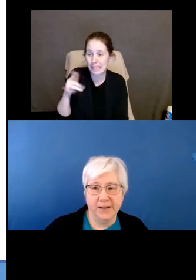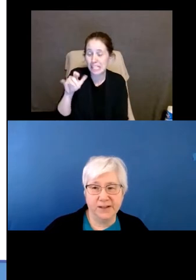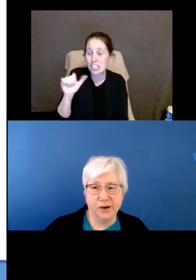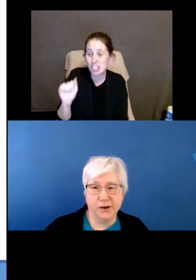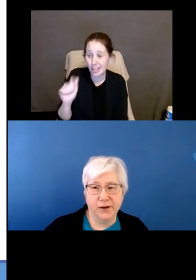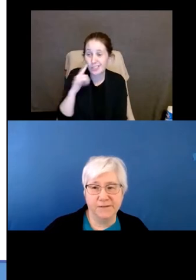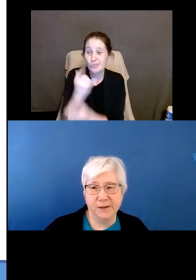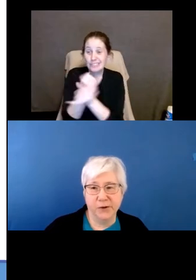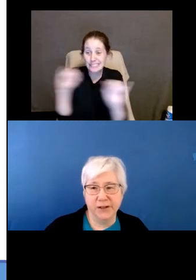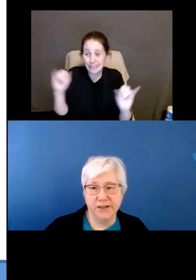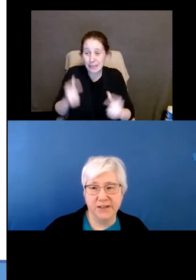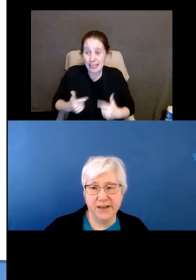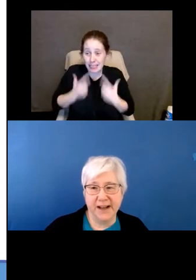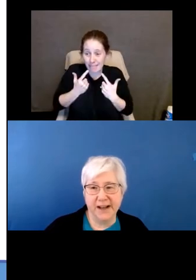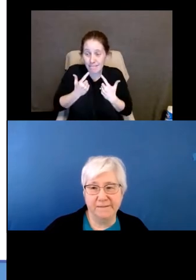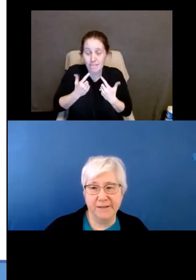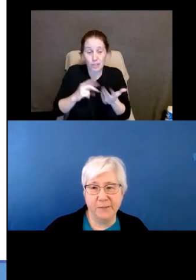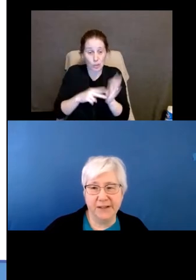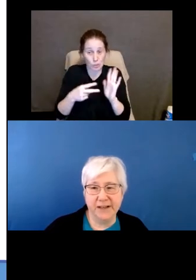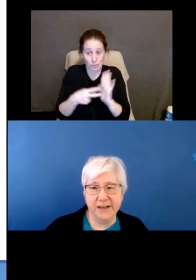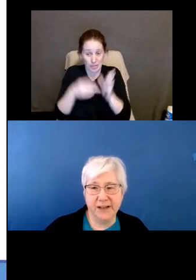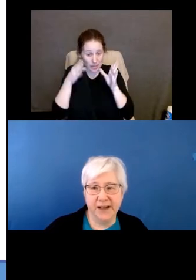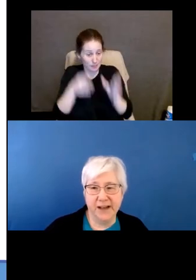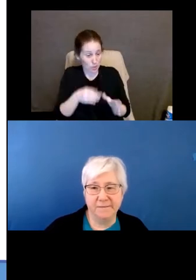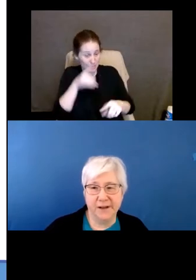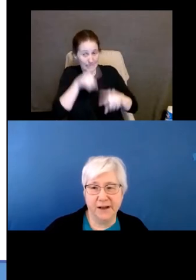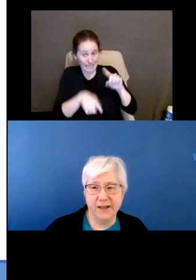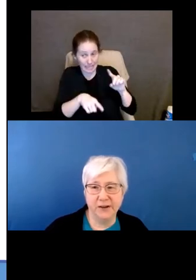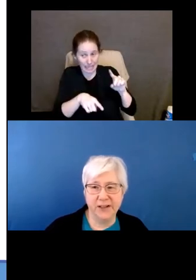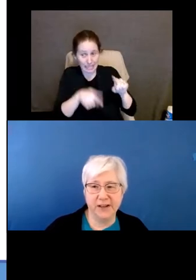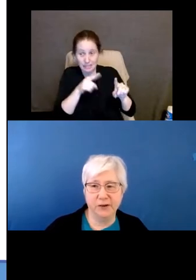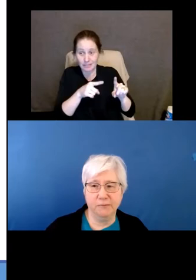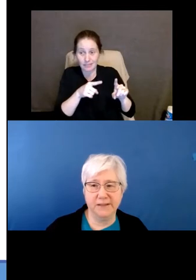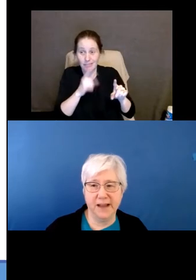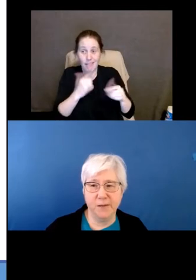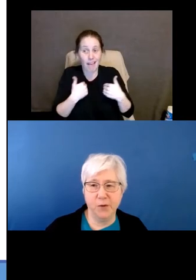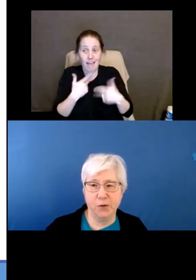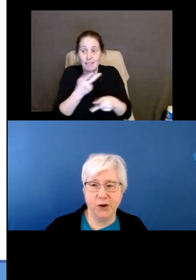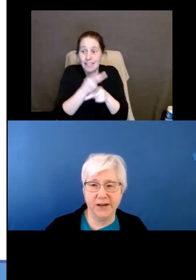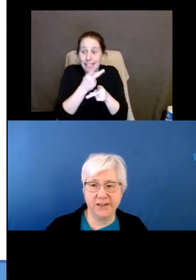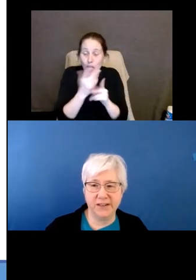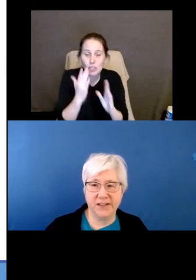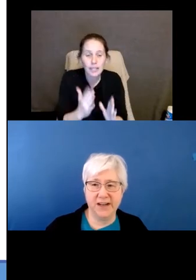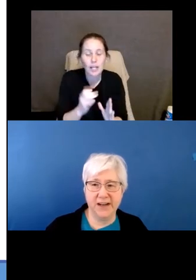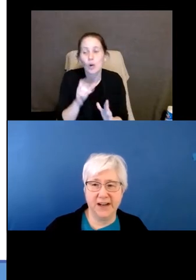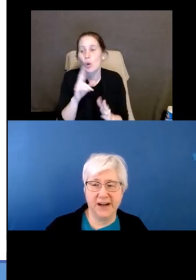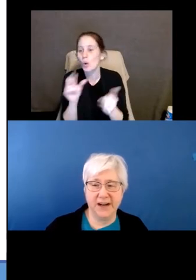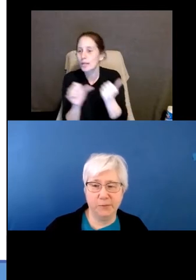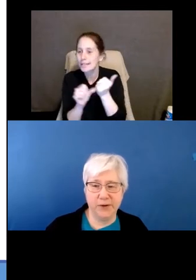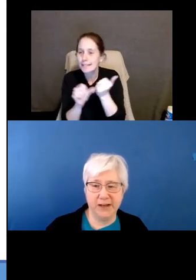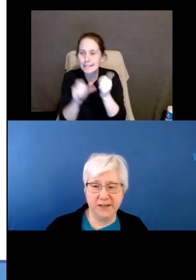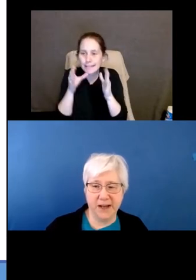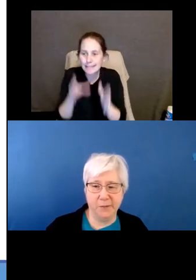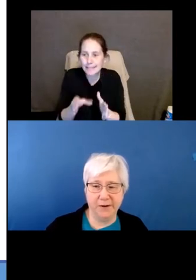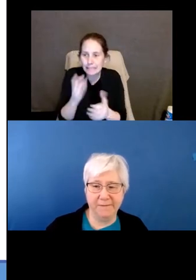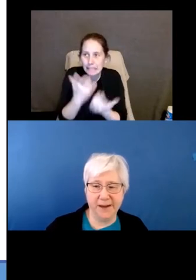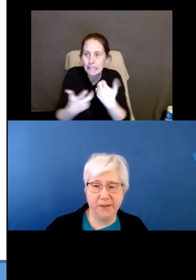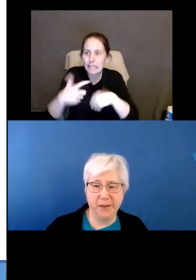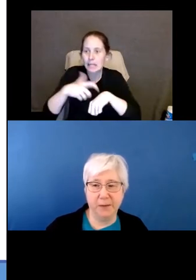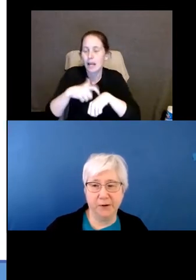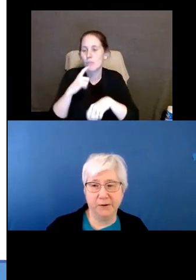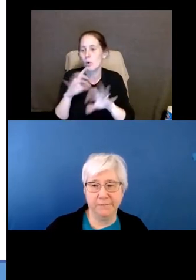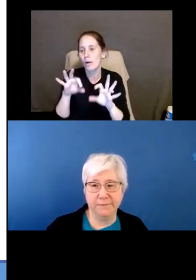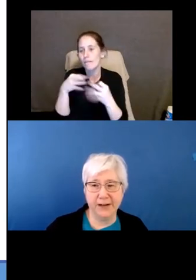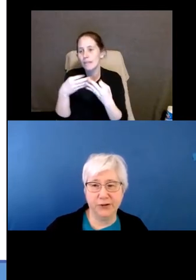And so if someone does not have the ability to have a caretaker with them or an assistant at any point in time, or a